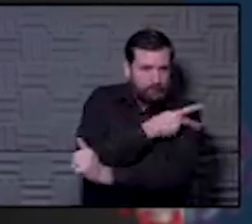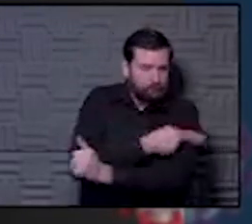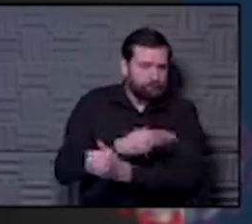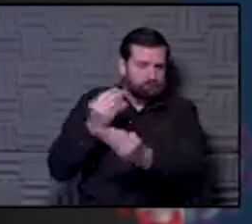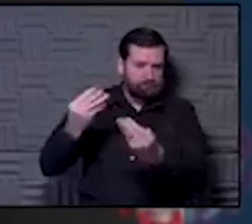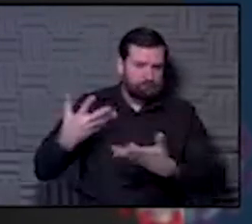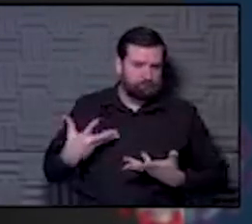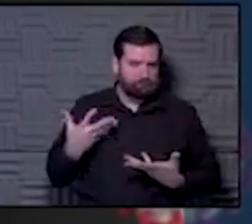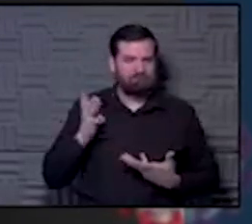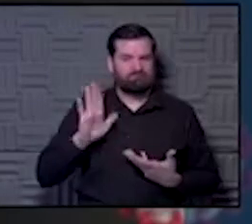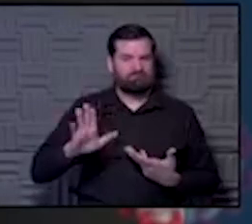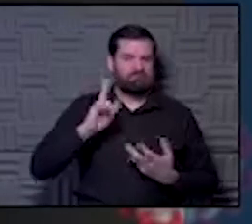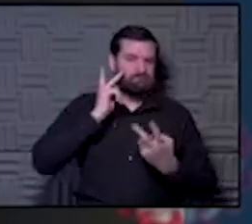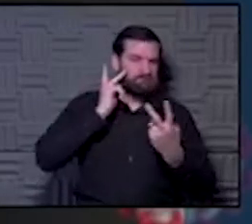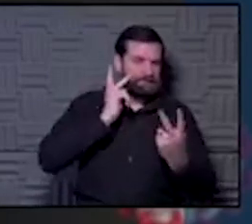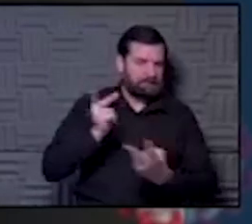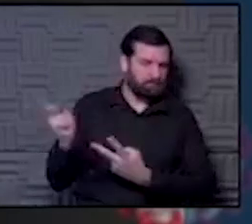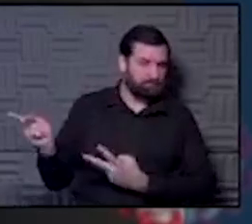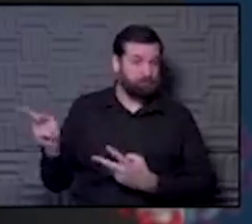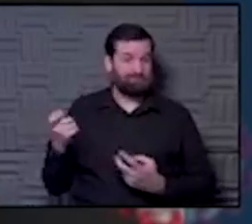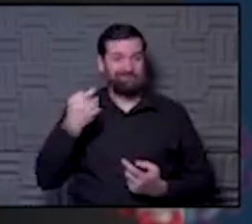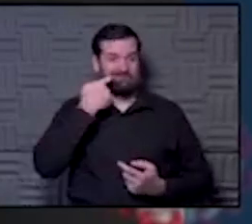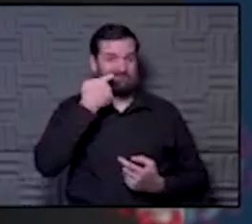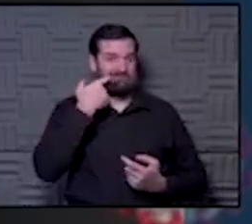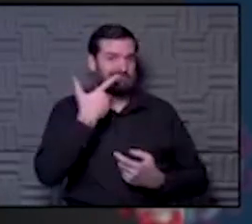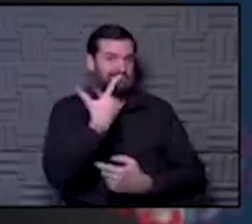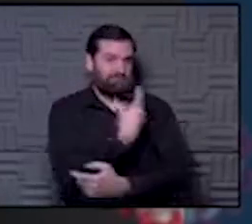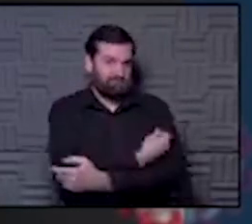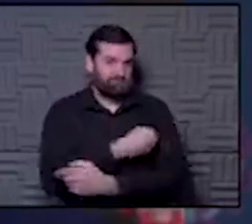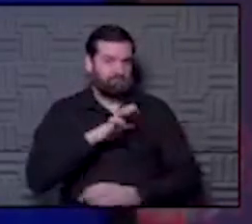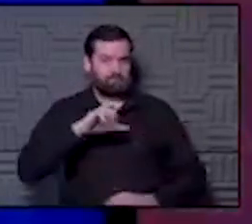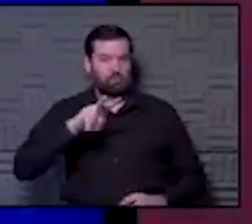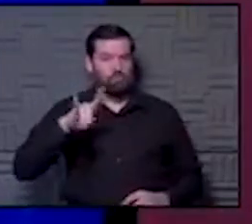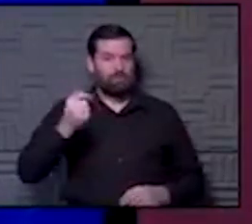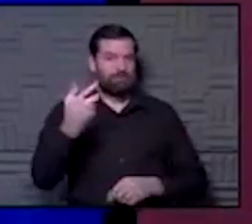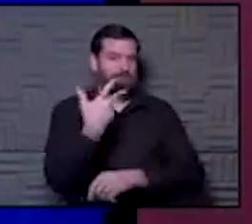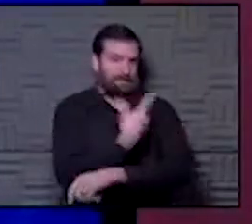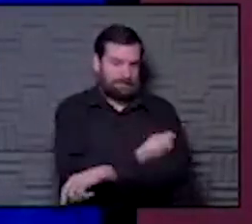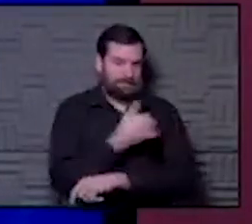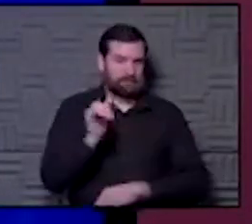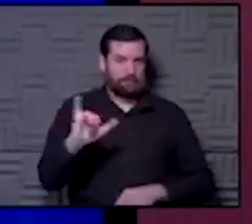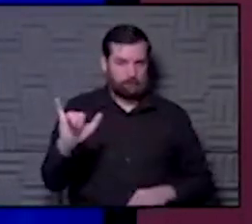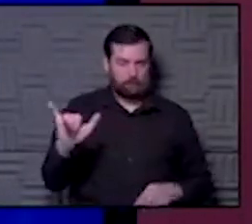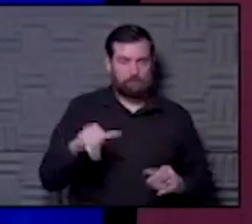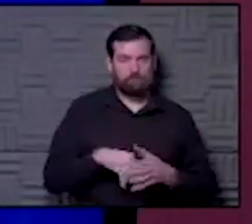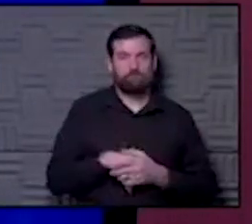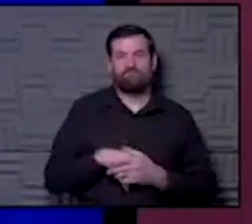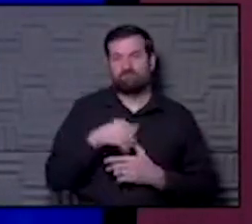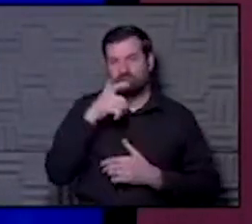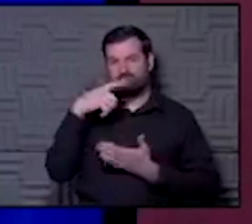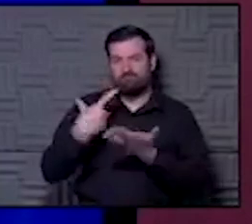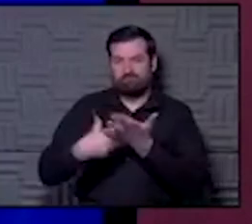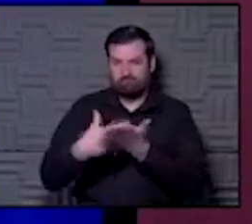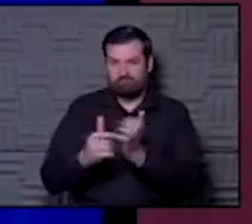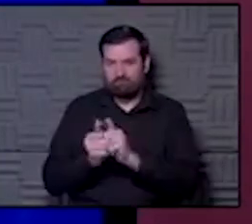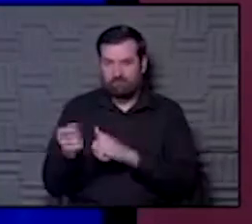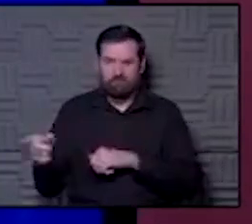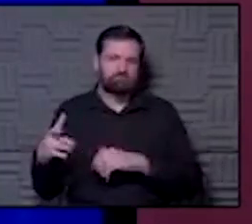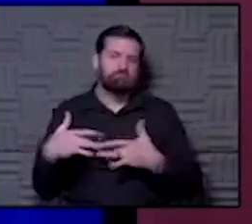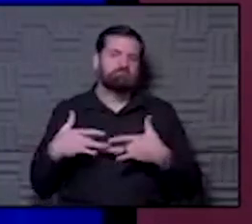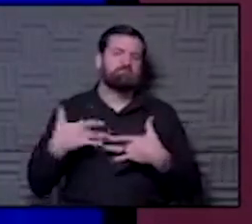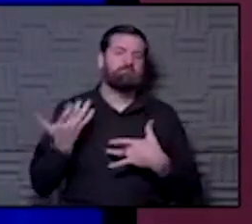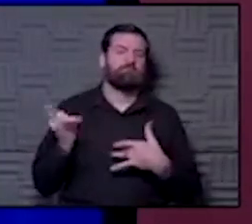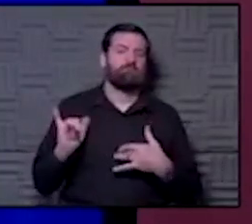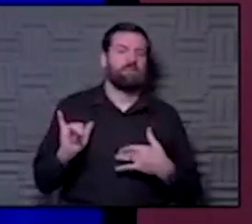us know what he's seeing. He recently got his COVID-19 shot as well. And so we're going to be talking to him about how it's felt to be